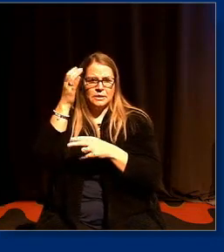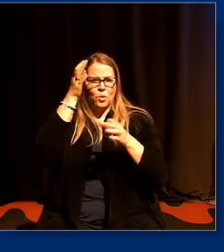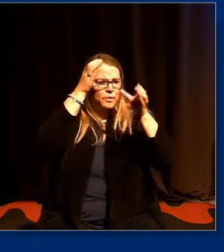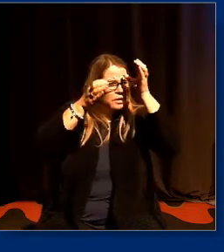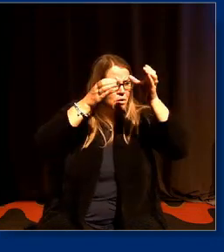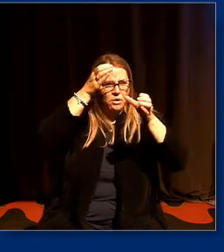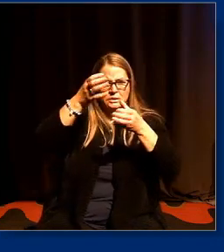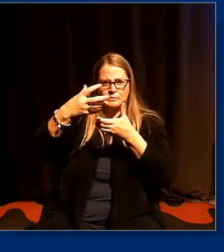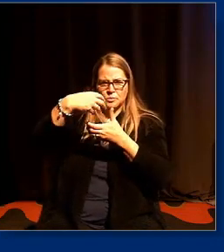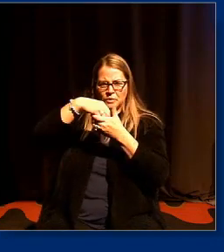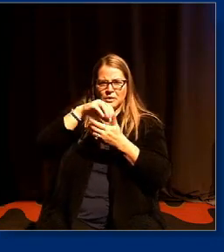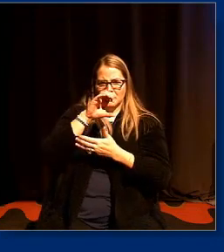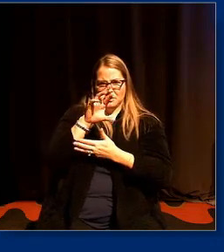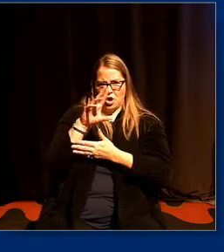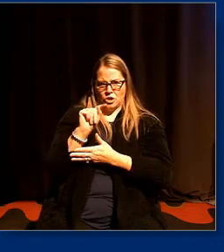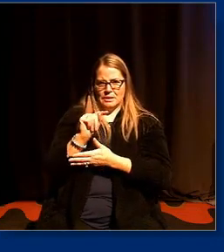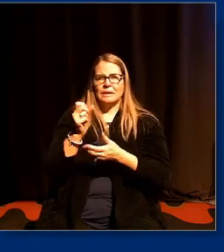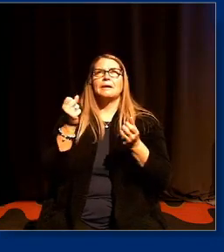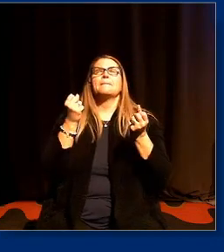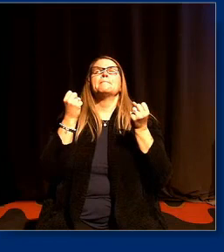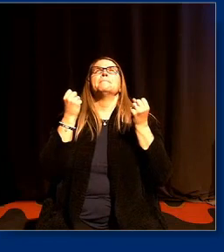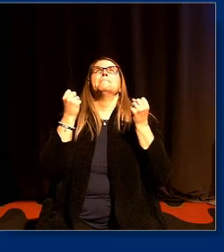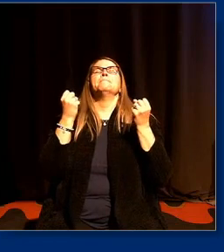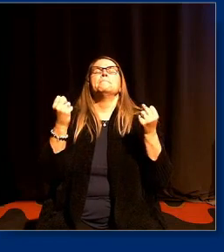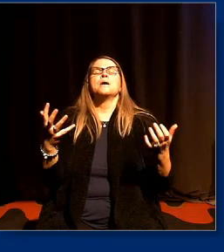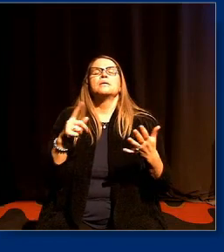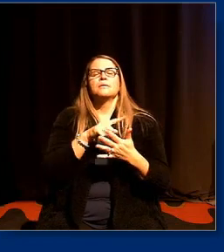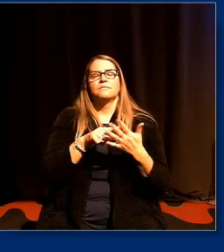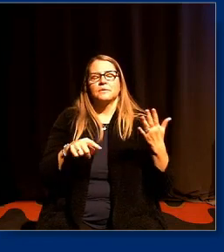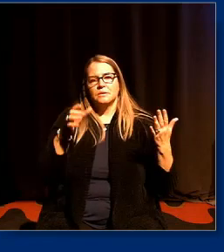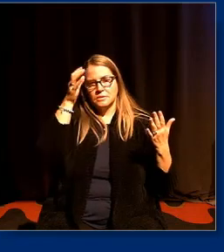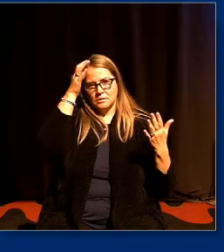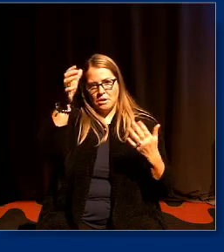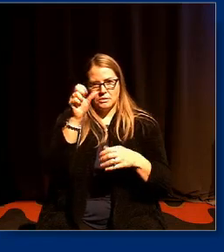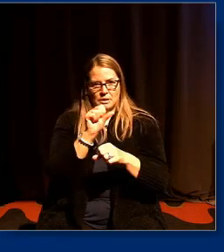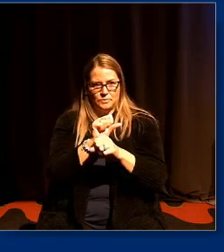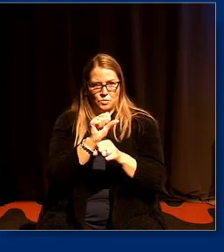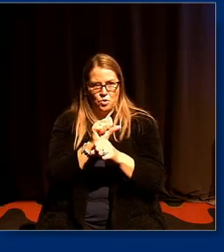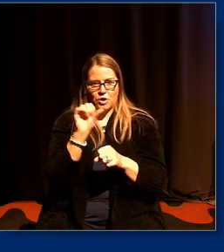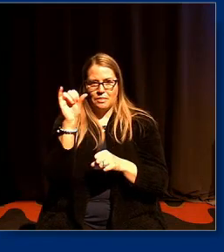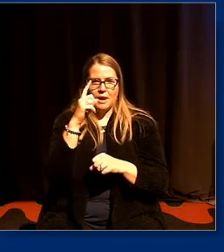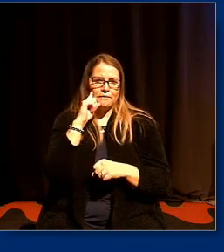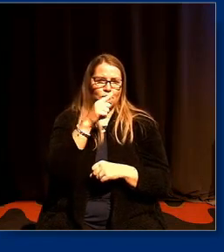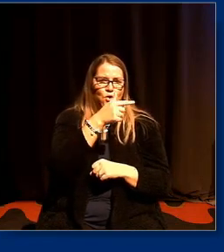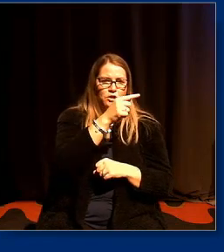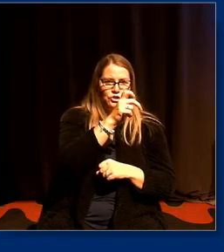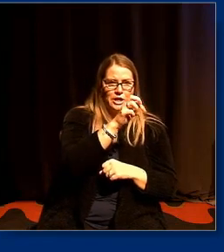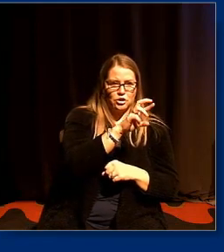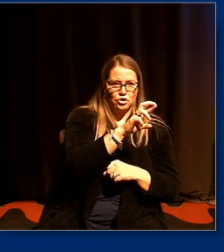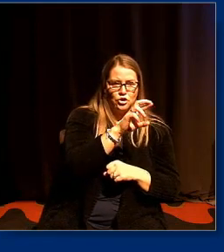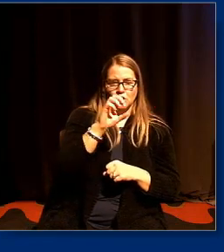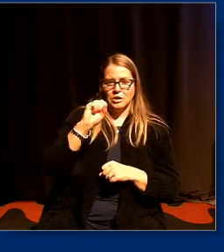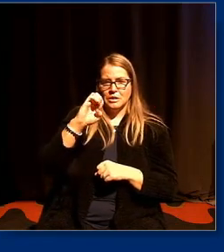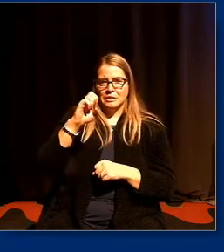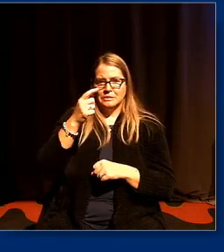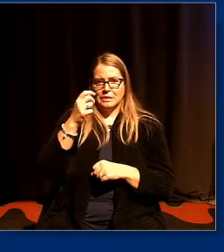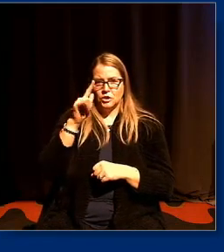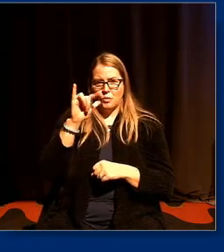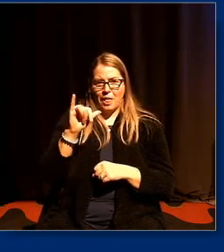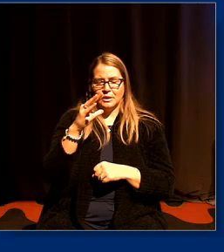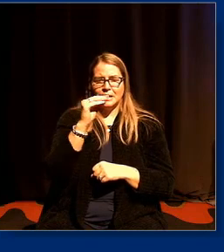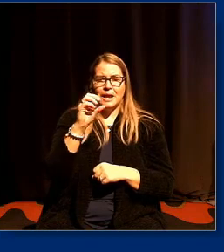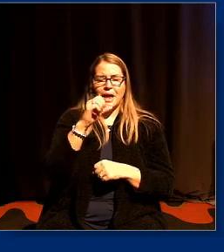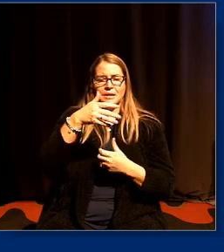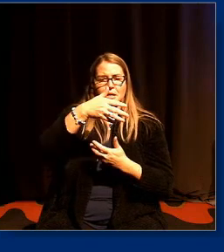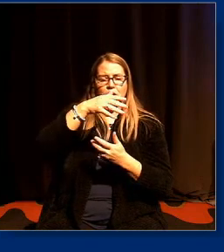within crt many of these concepts i think work just as well for things like gender sexuality social class they're not just